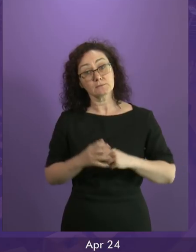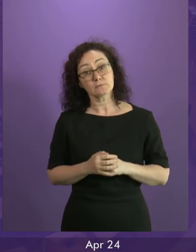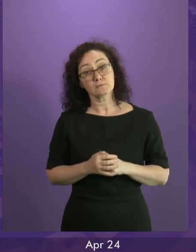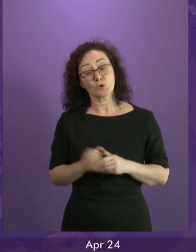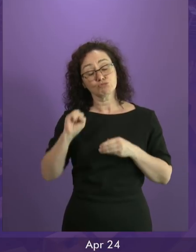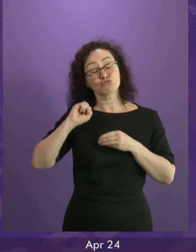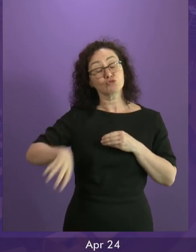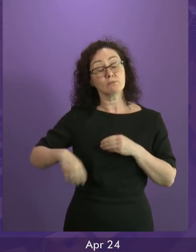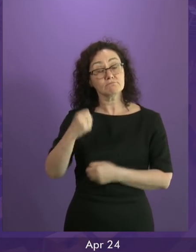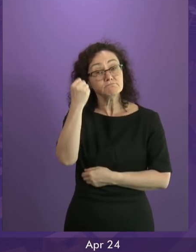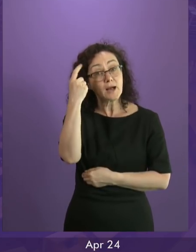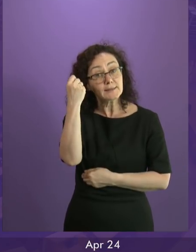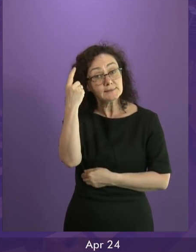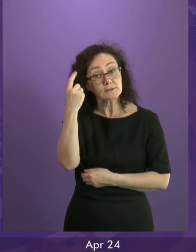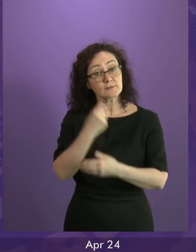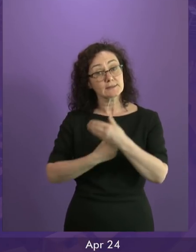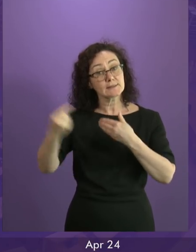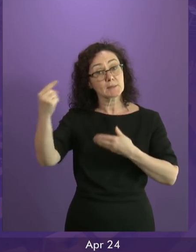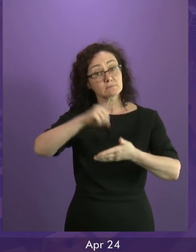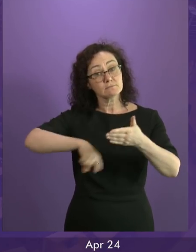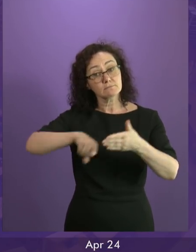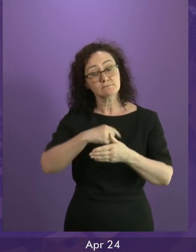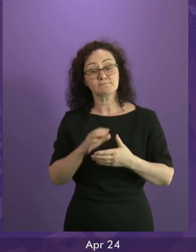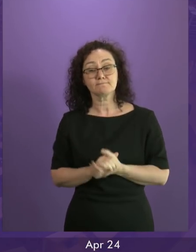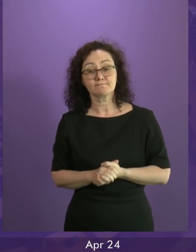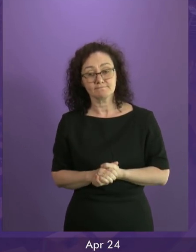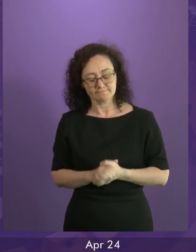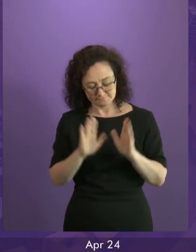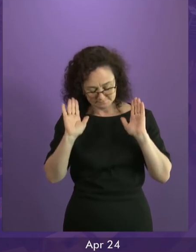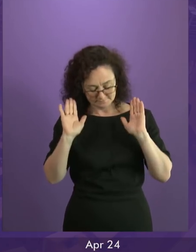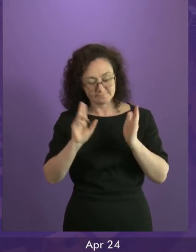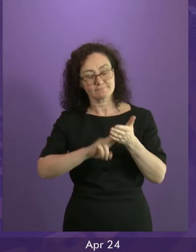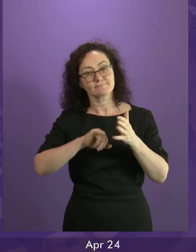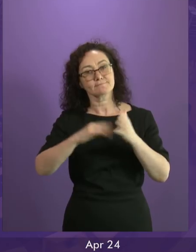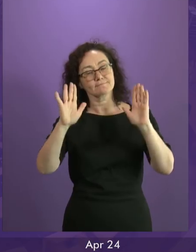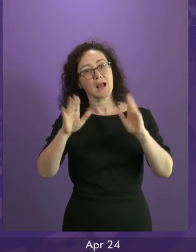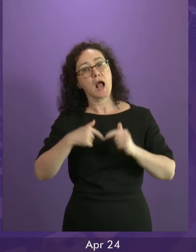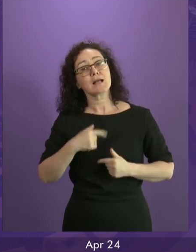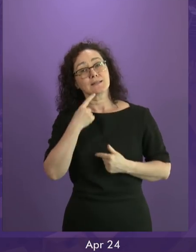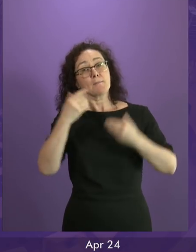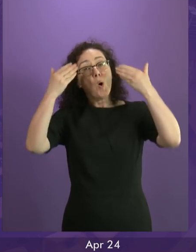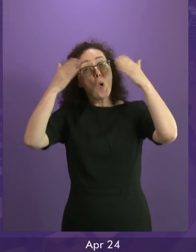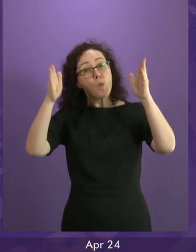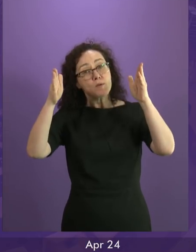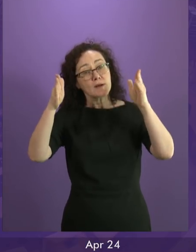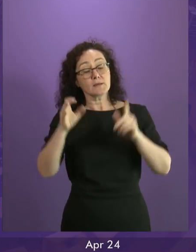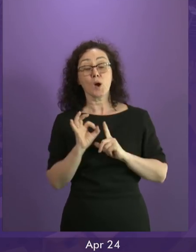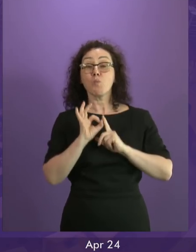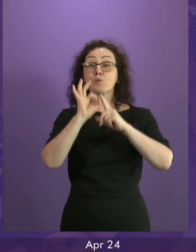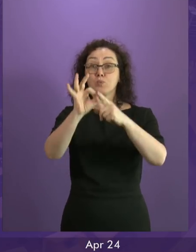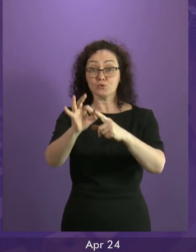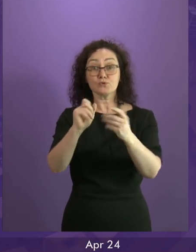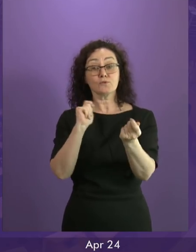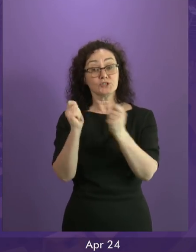Minister. I said I am open-minded to people coming forward with proposals for change. If we can have serious and substantial proposals that deliver,